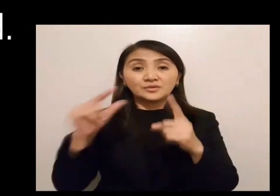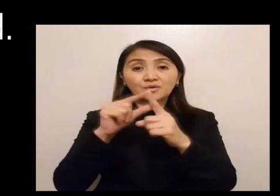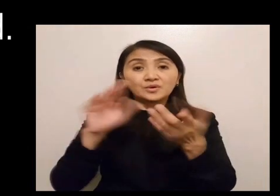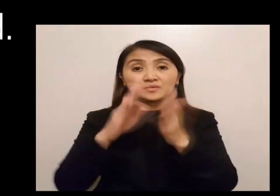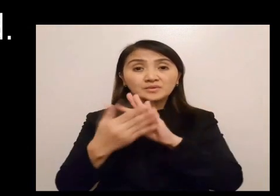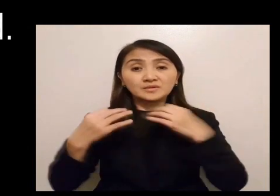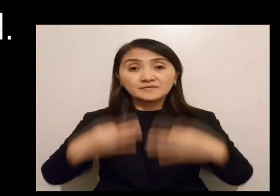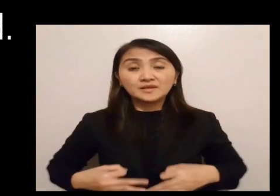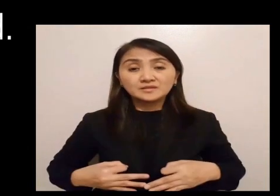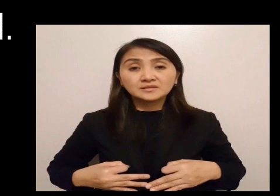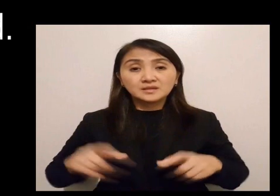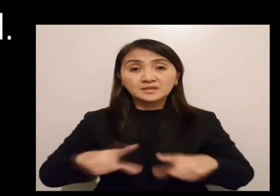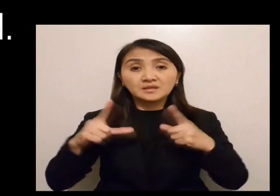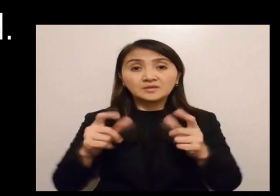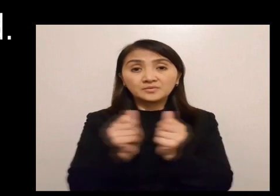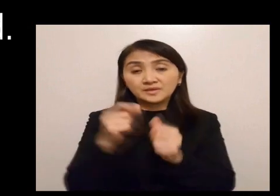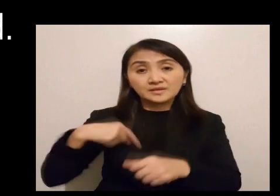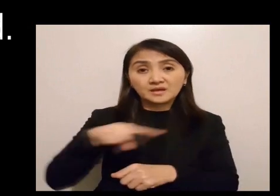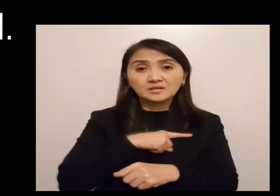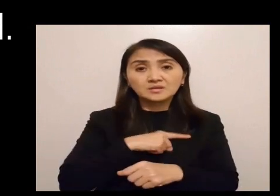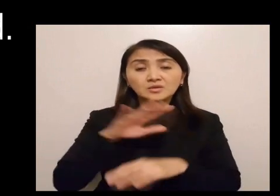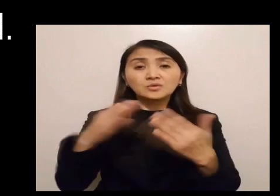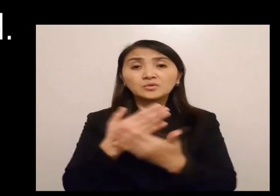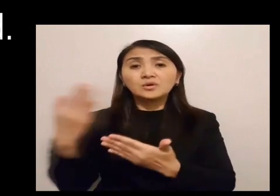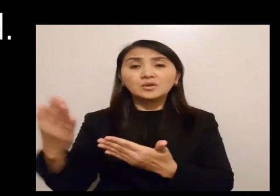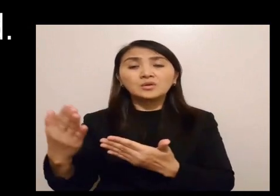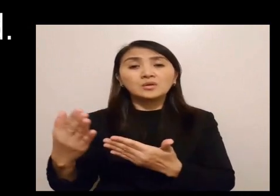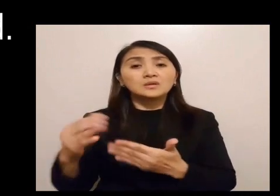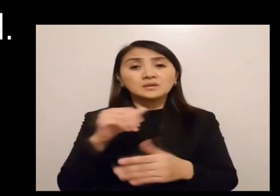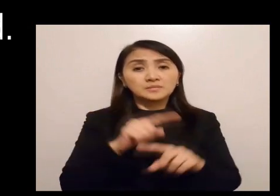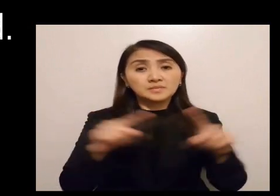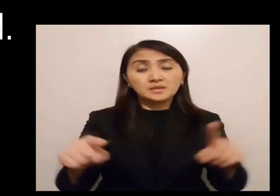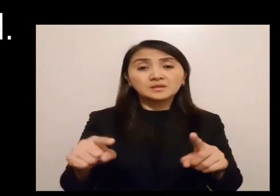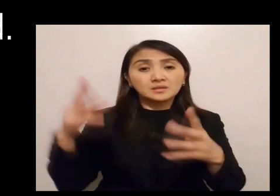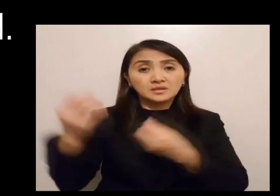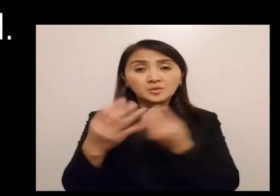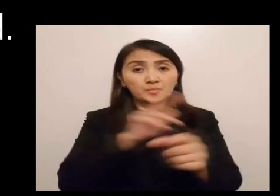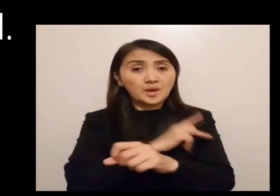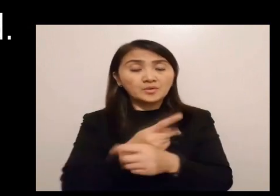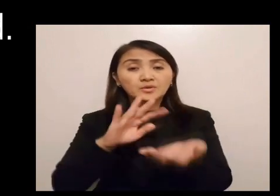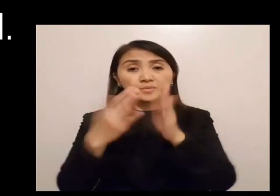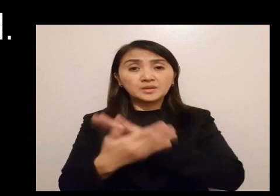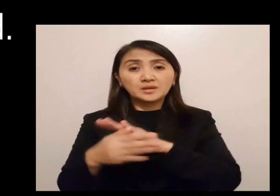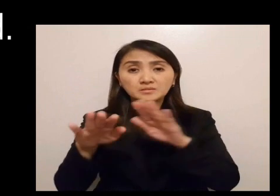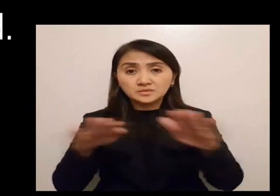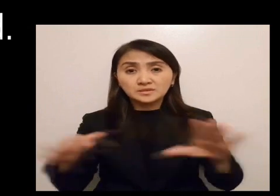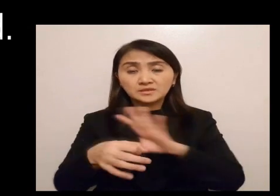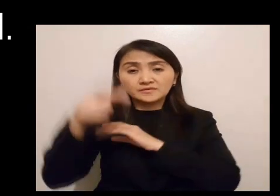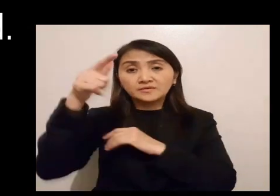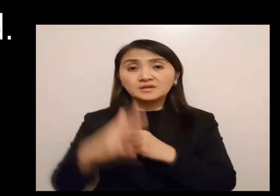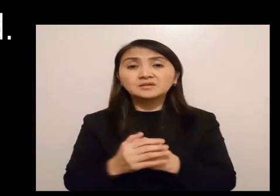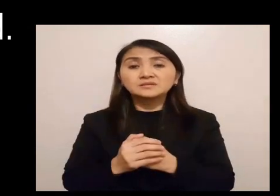Alleluia, Alleluia. The Word was made flesh and lived among us. To all who did accept him he gave power to become